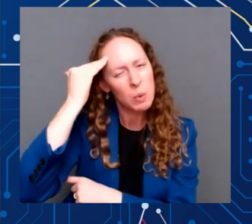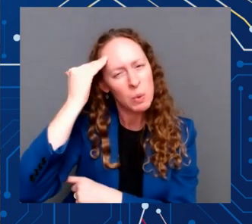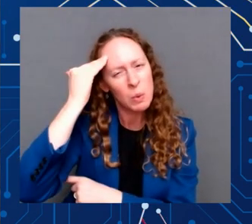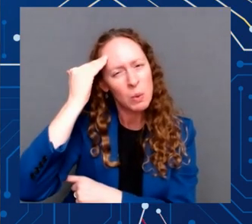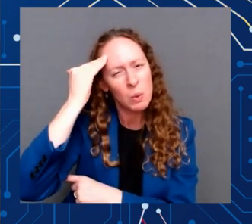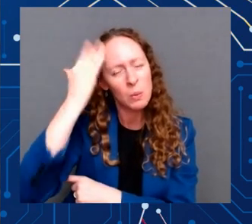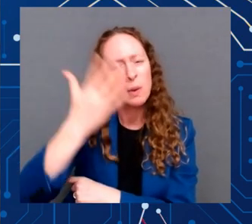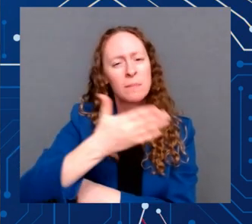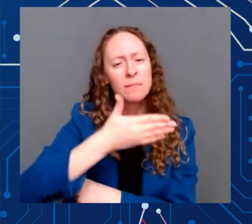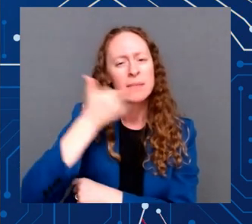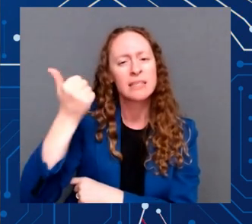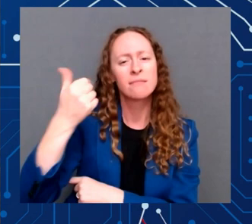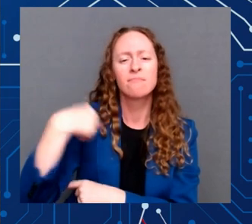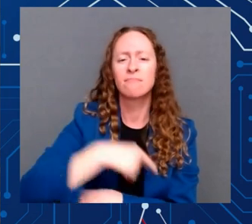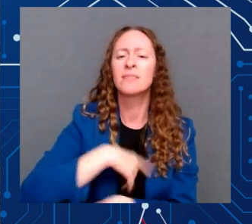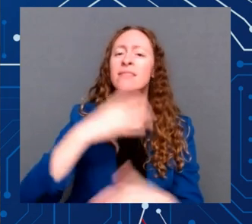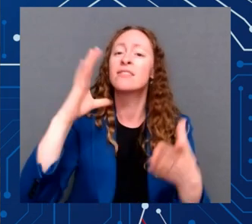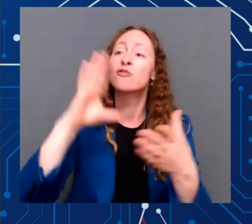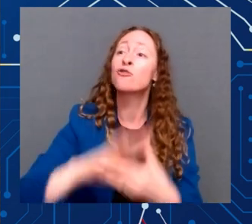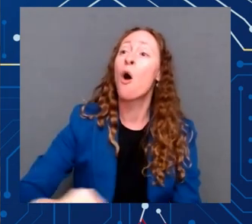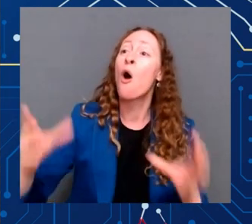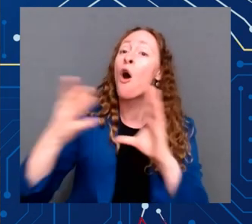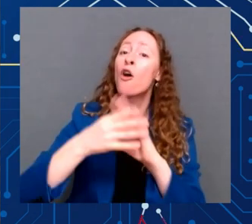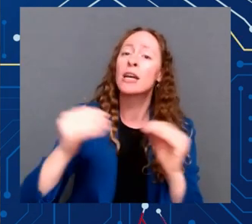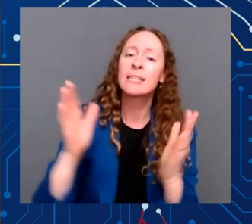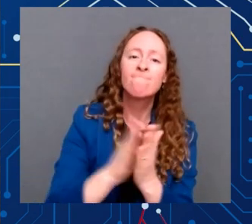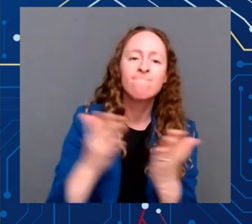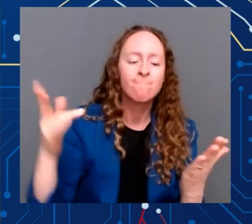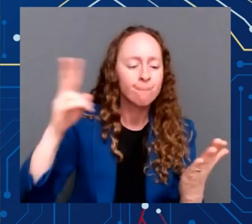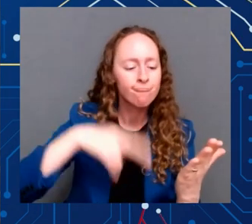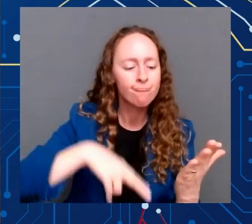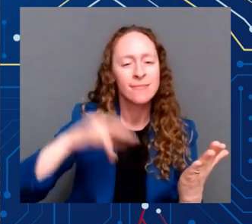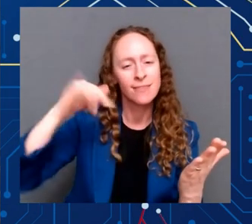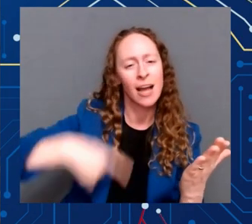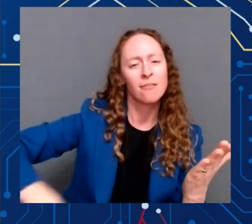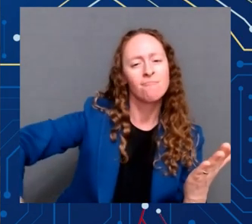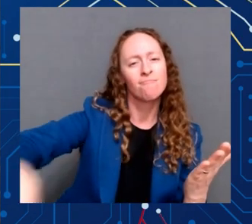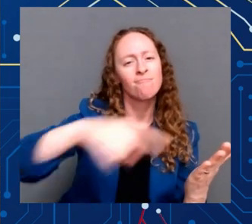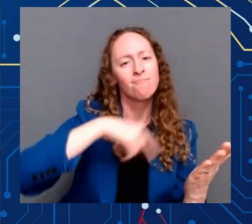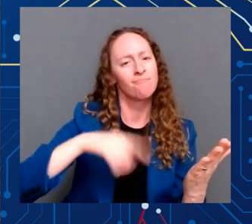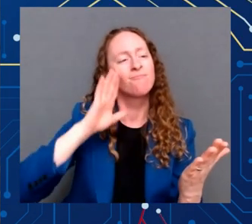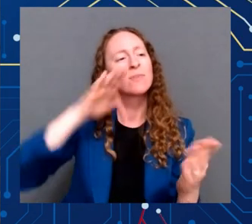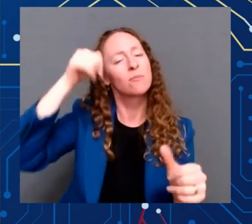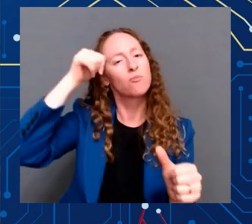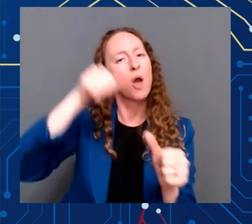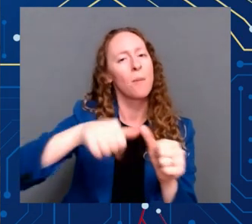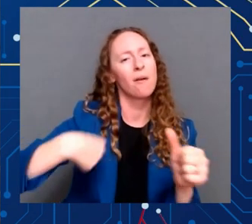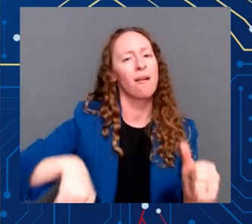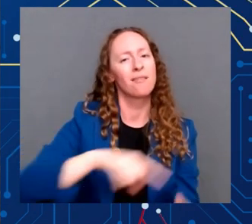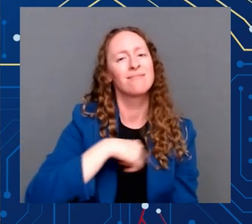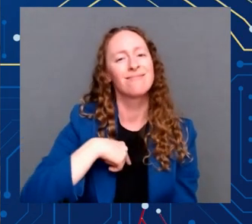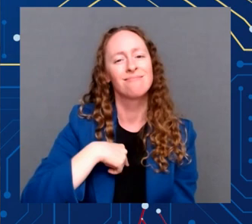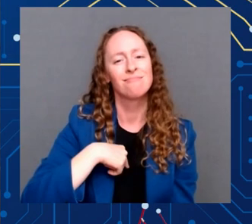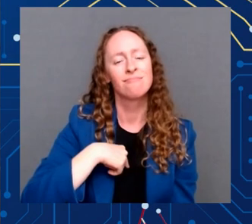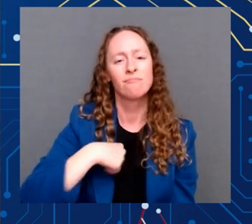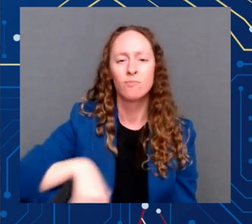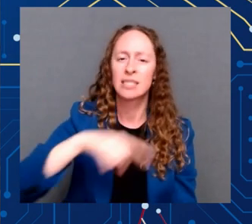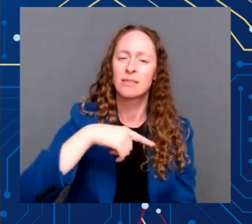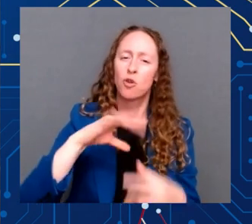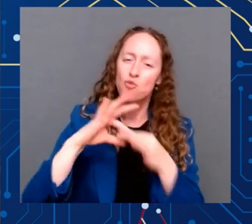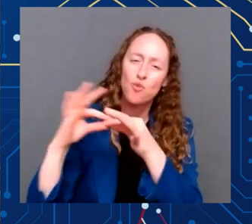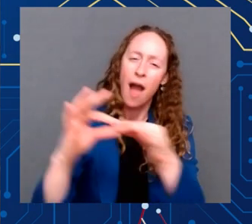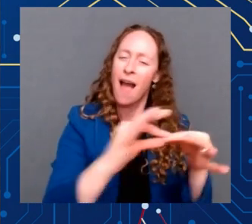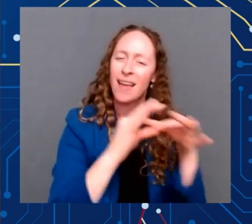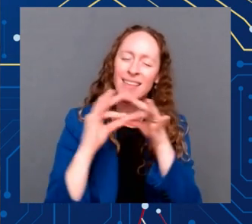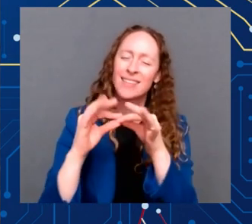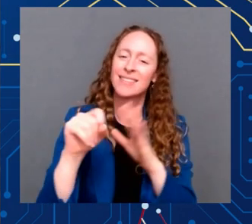We are the United States of America, a singular place of possibilities. I'm not going to go sign the Ships of